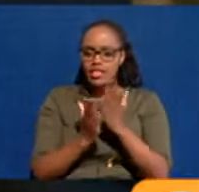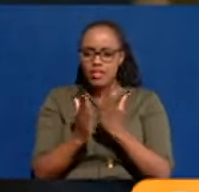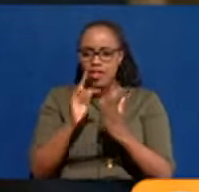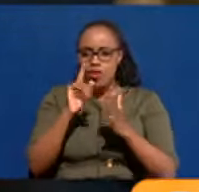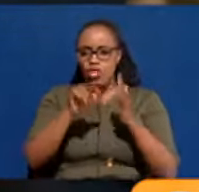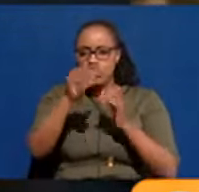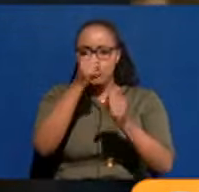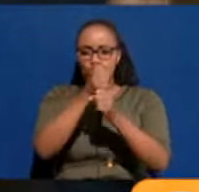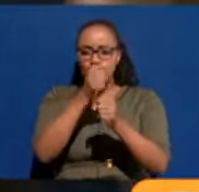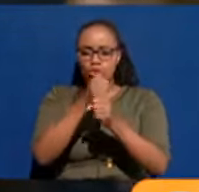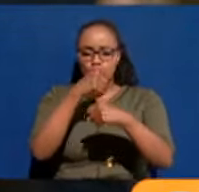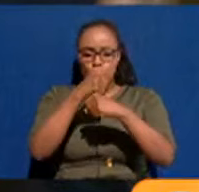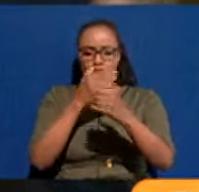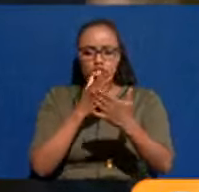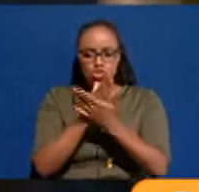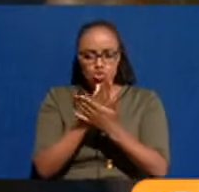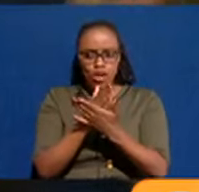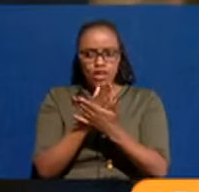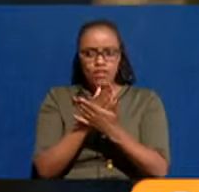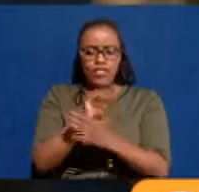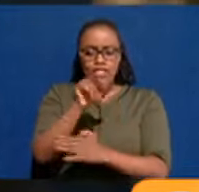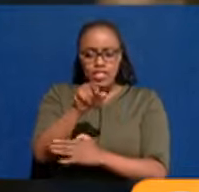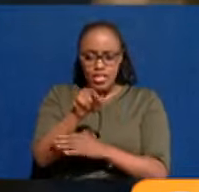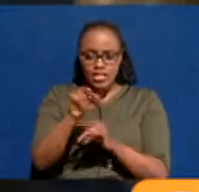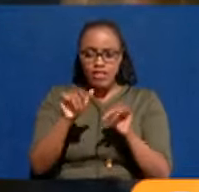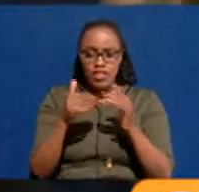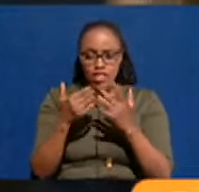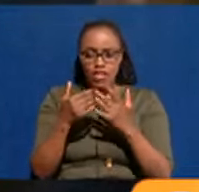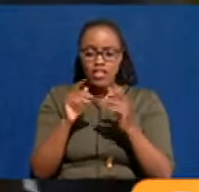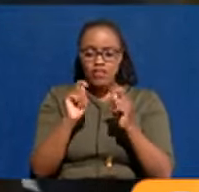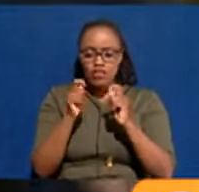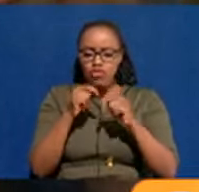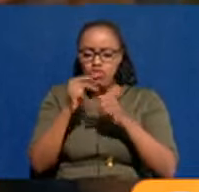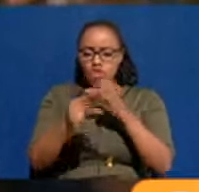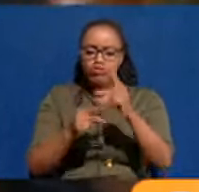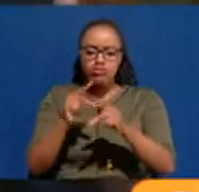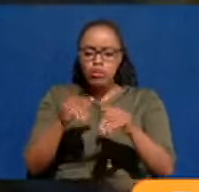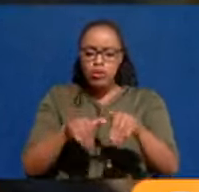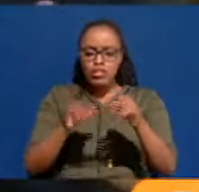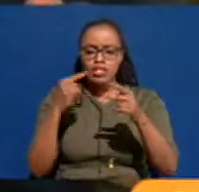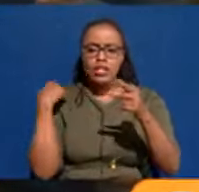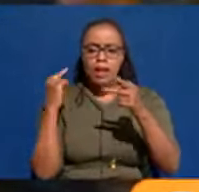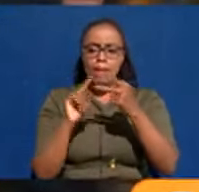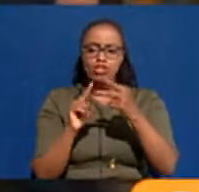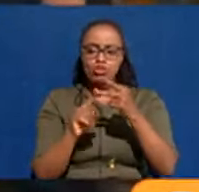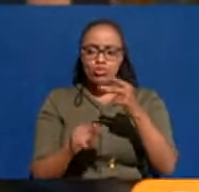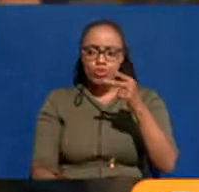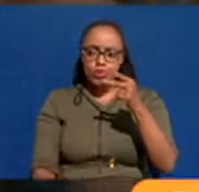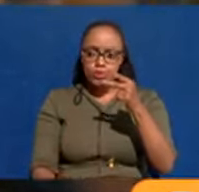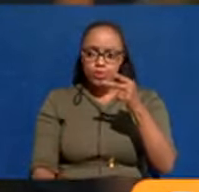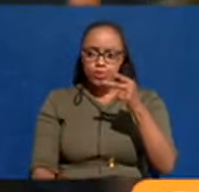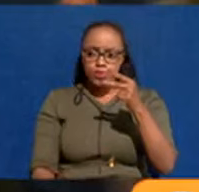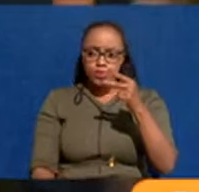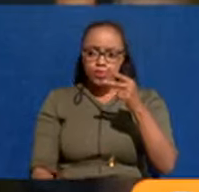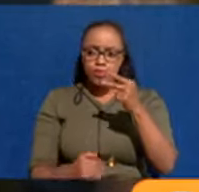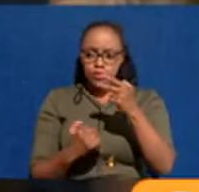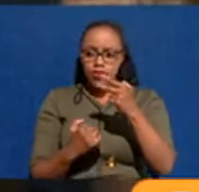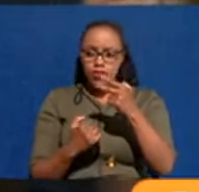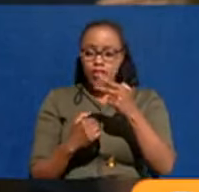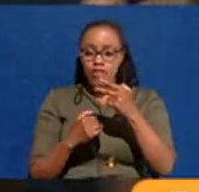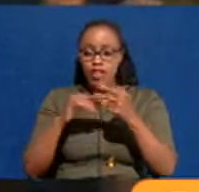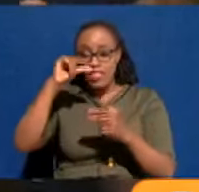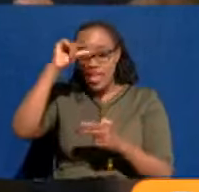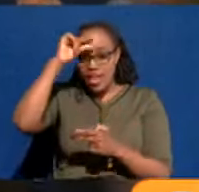What did you do to ensure that this, you've abstracted the process? Number two, it is in the public domain that